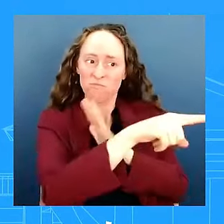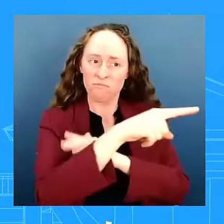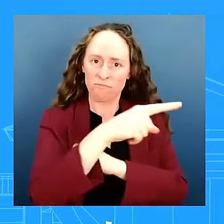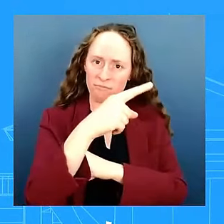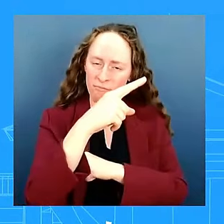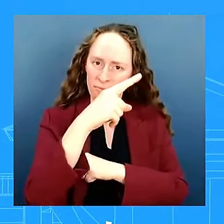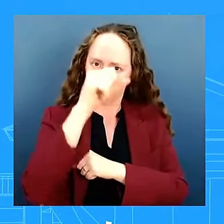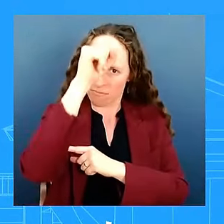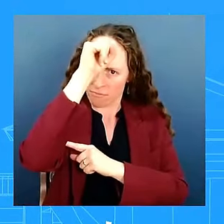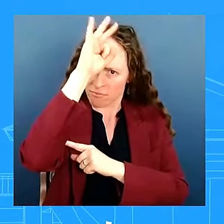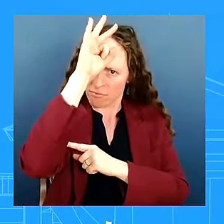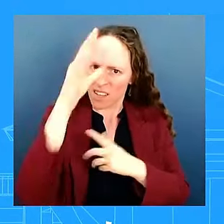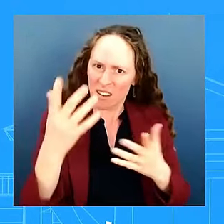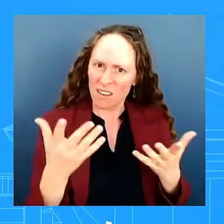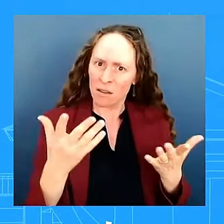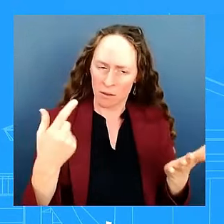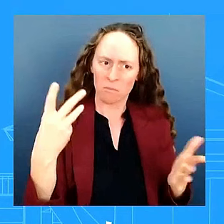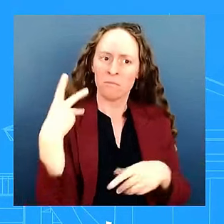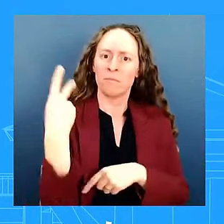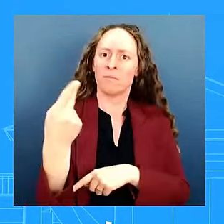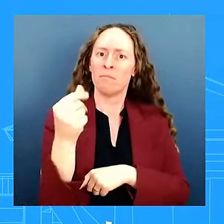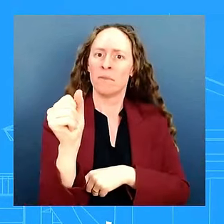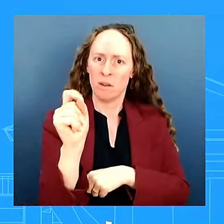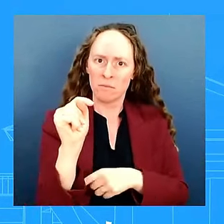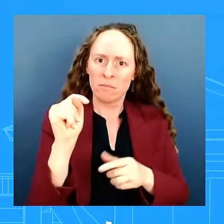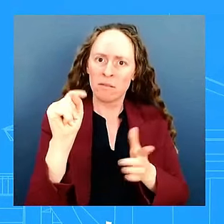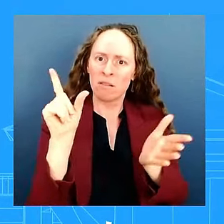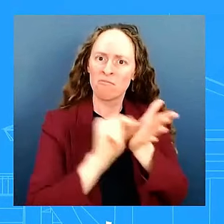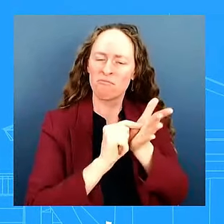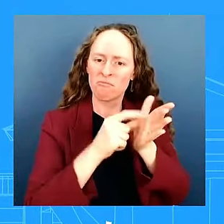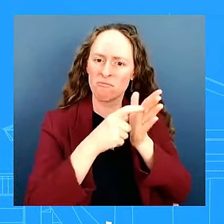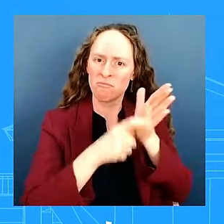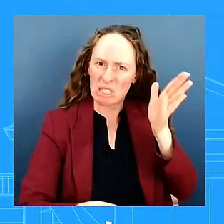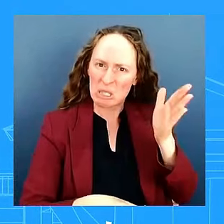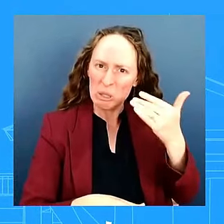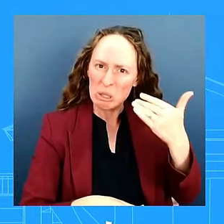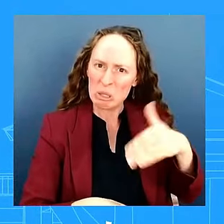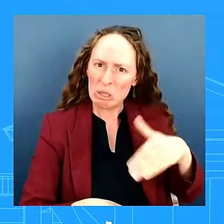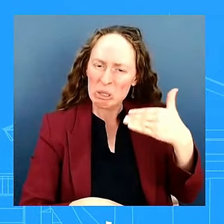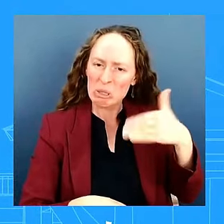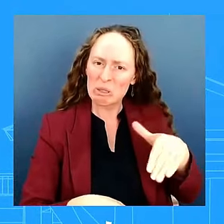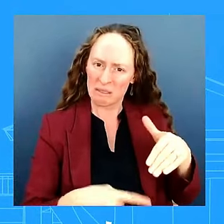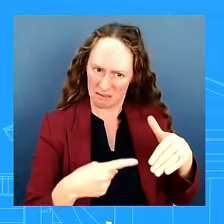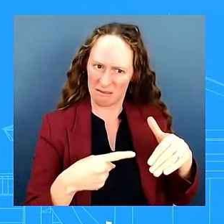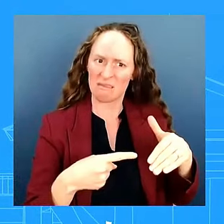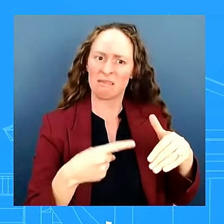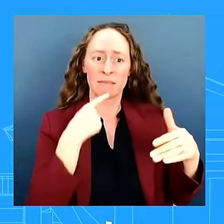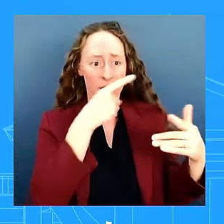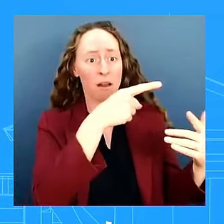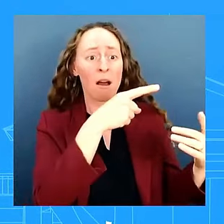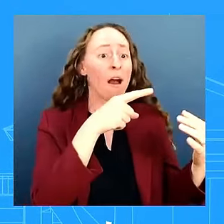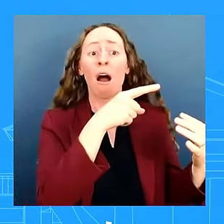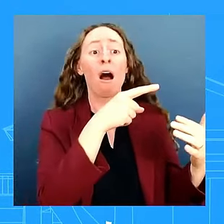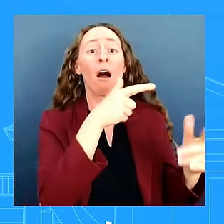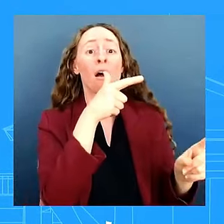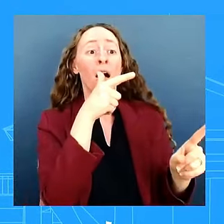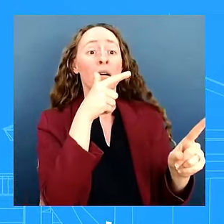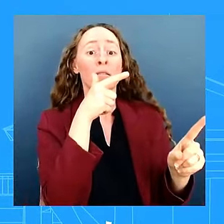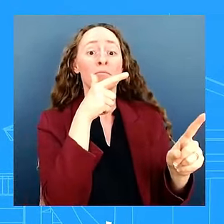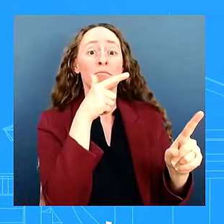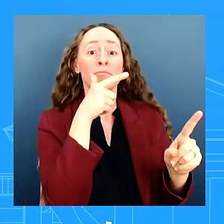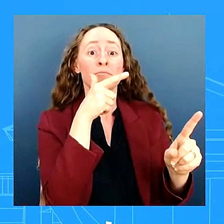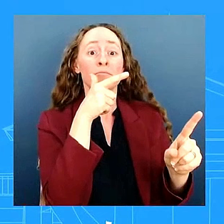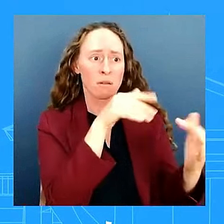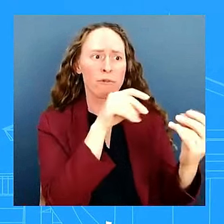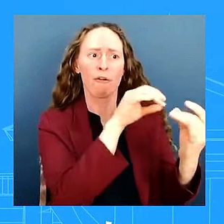it showed that she was shot 20 minutes after the clash had ended and she there's all the protesters has moved